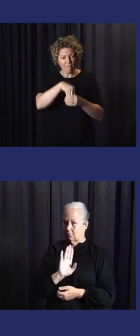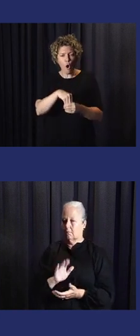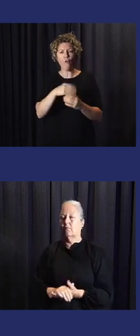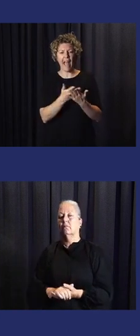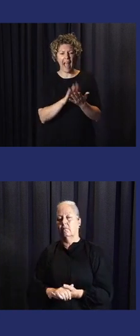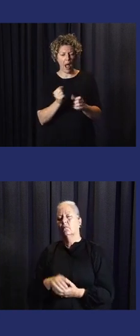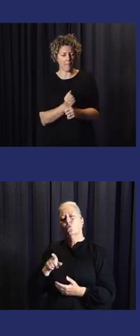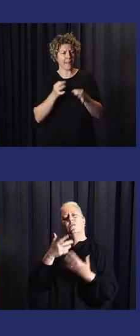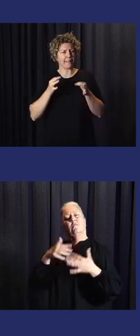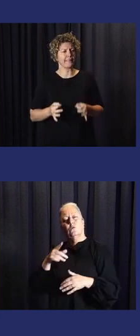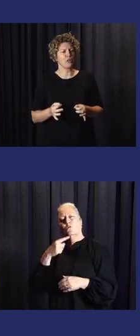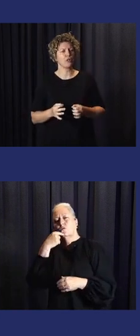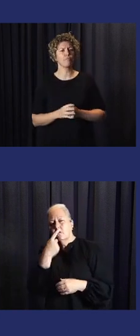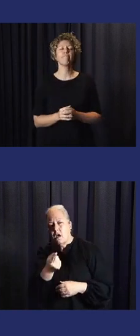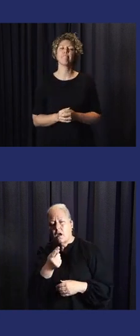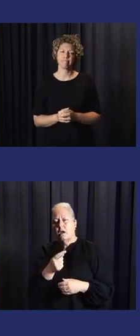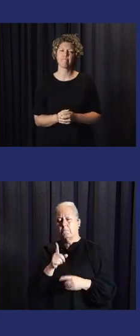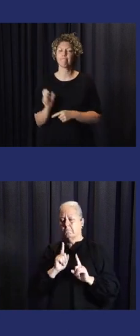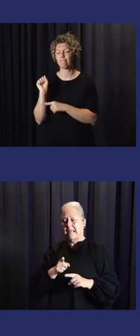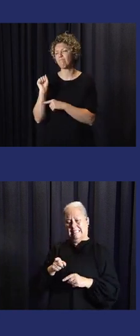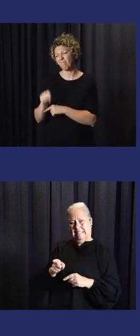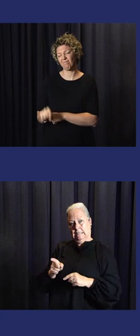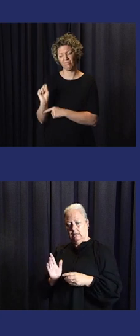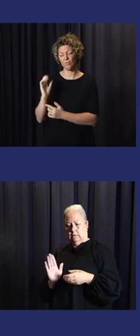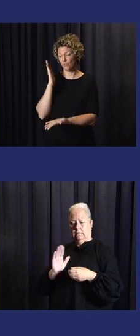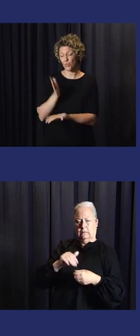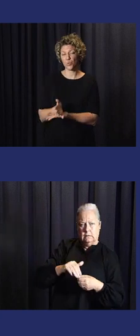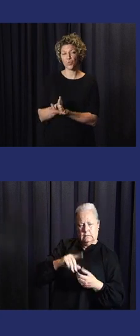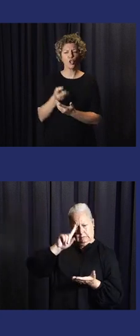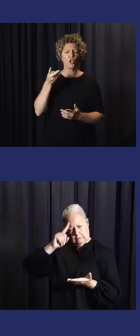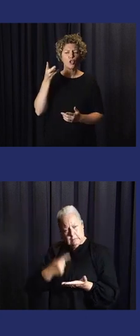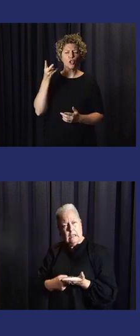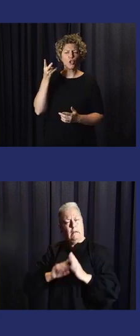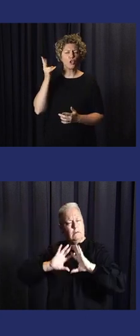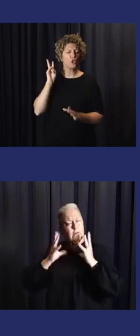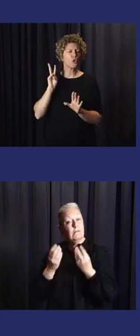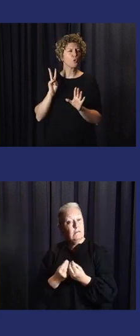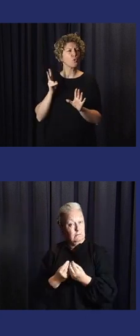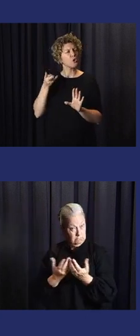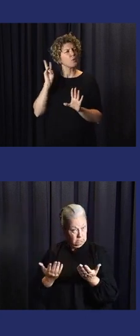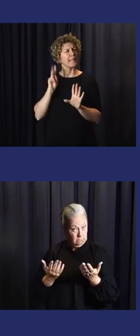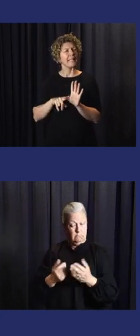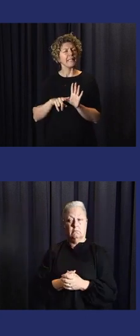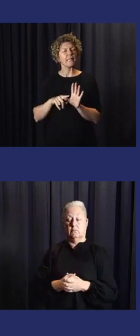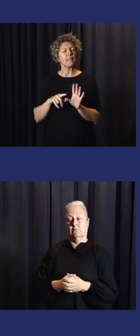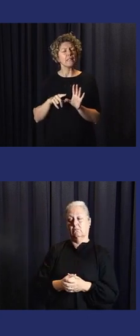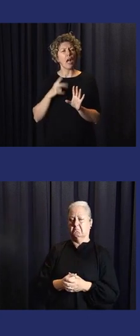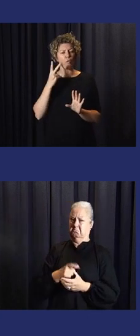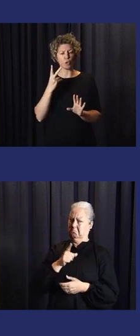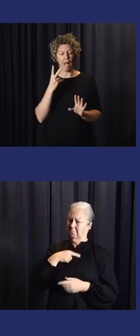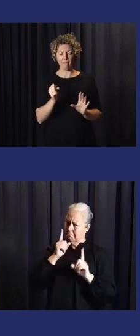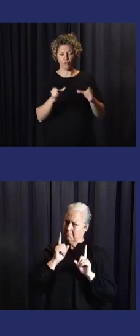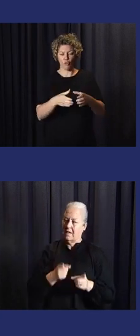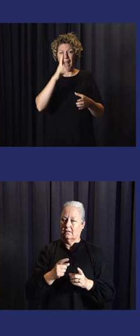action systems? And you touched on it in your comment around ensuring that they are part of the decision-making process there. Absolutely.